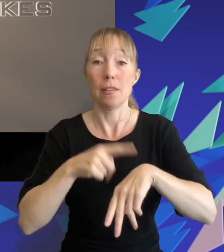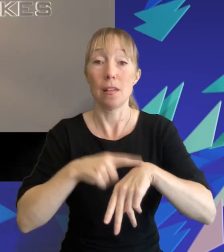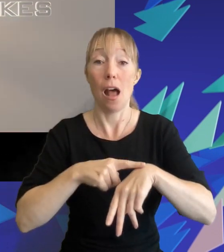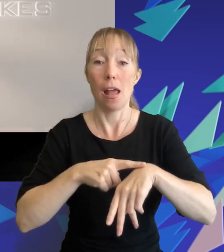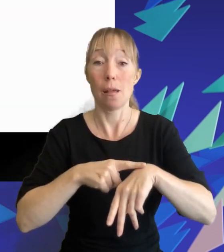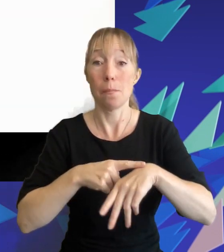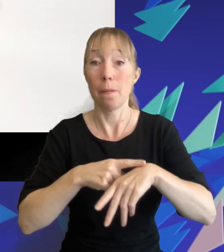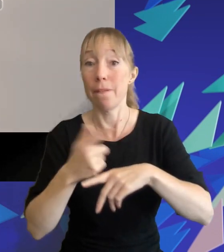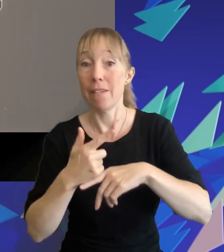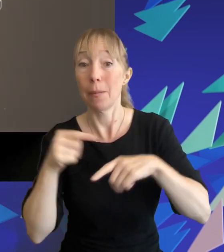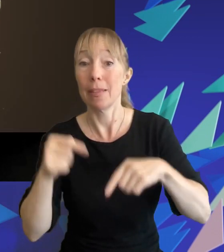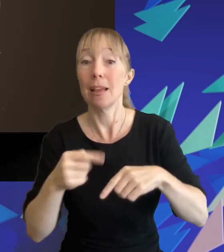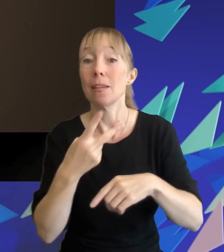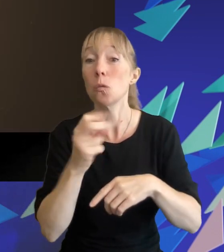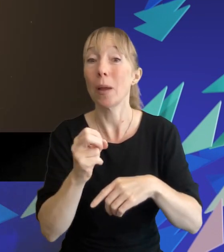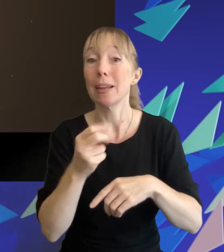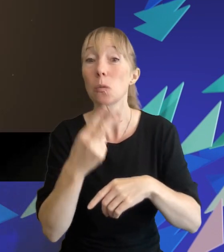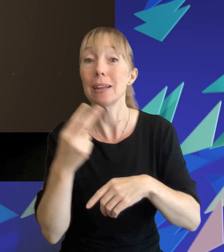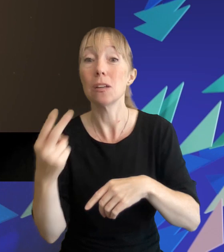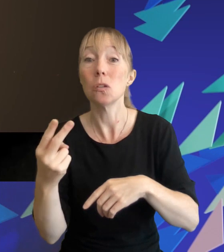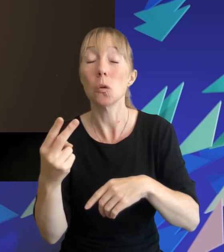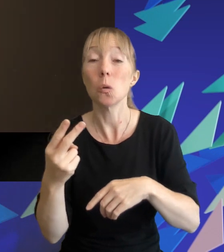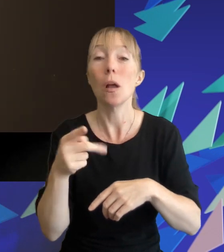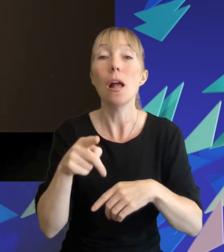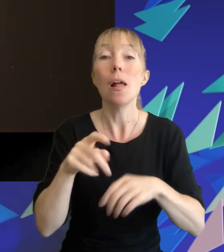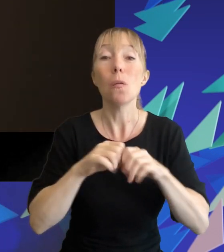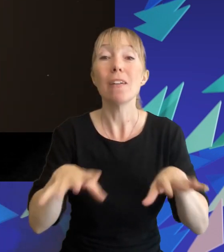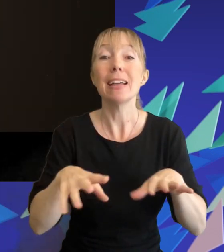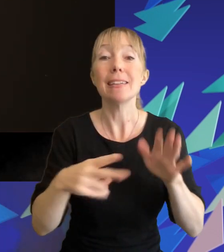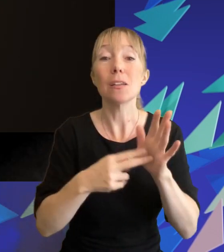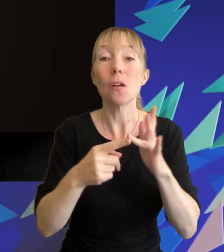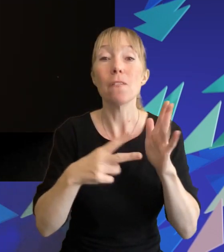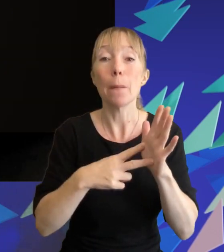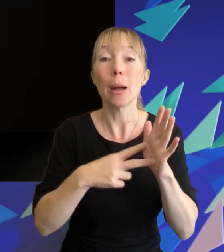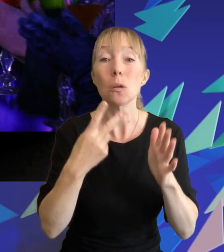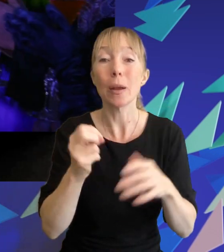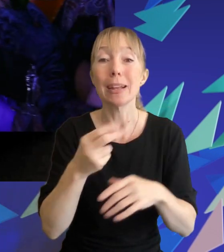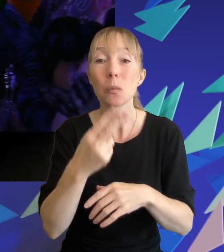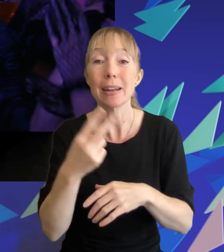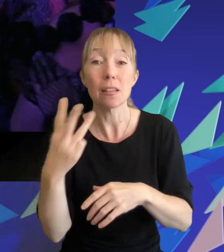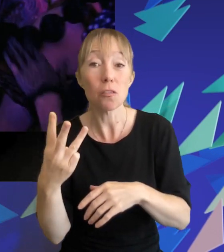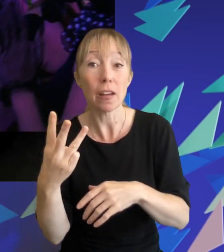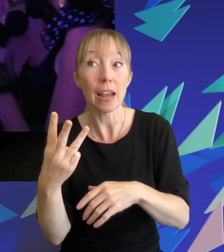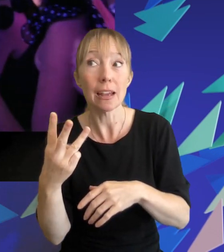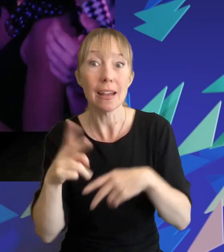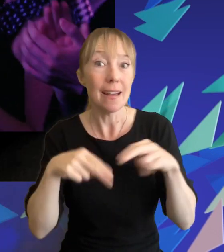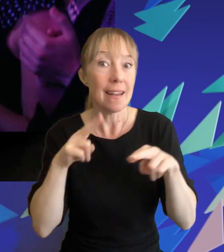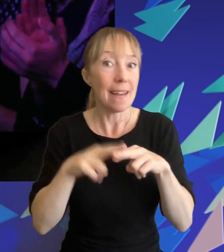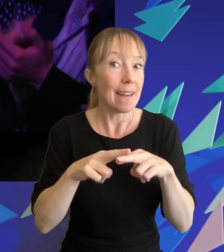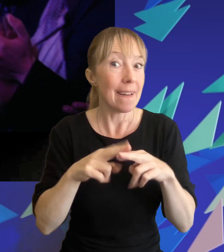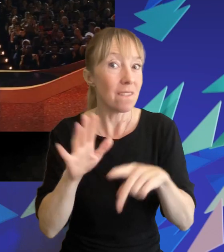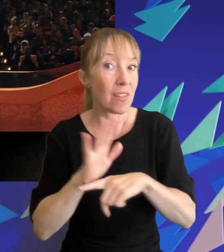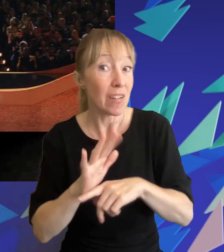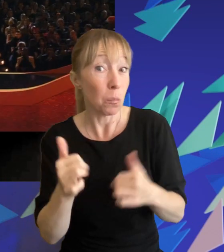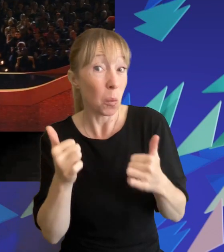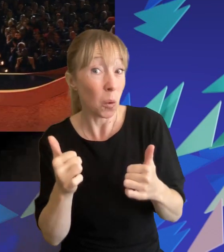the film is slated for a release on 17th of november 2023 whether the film lives up to the hype we will have